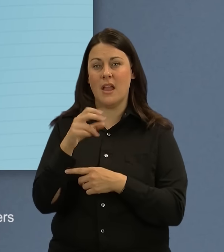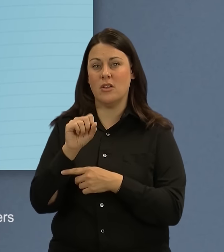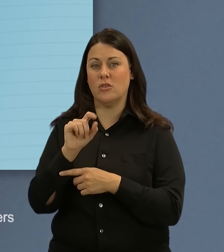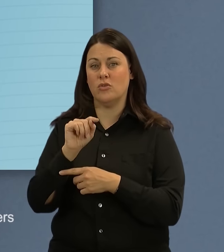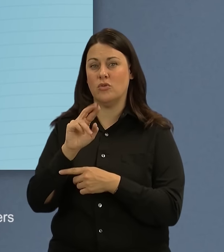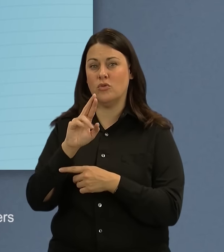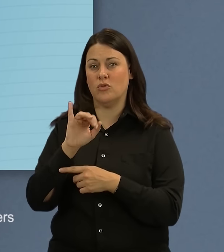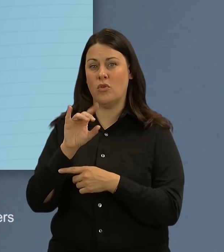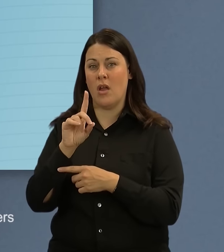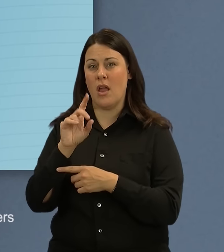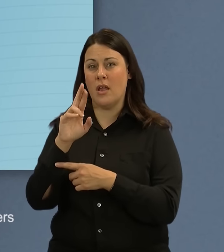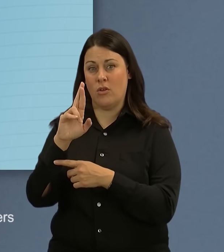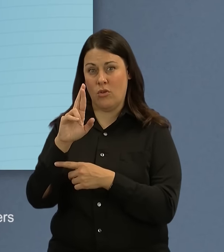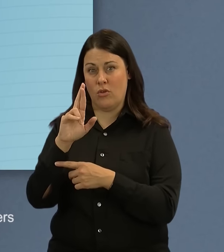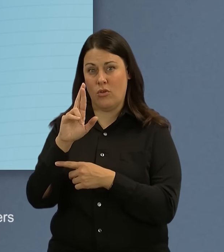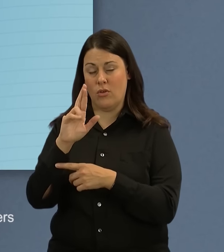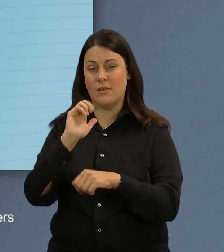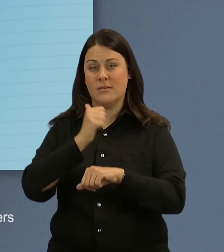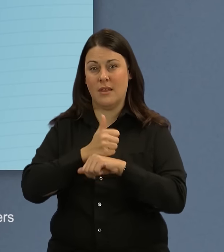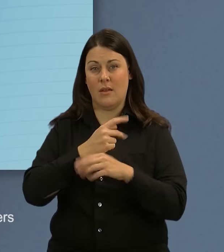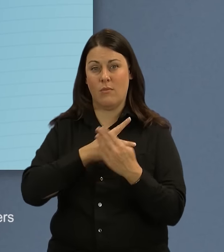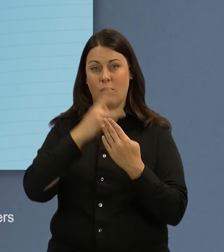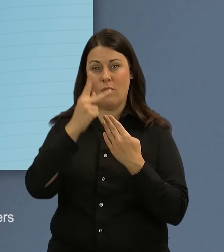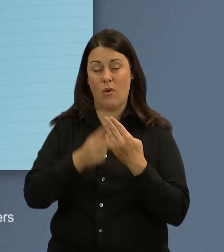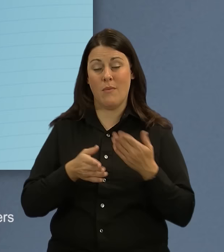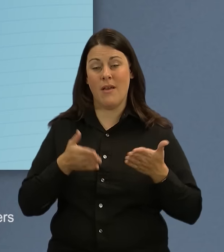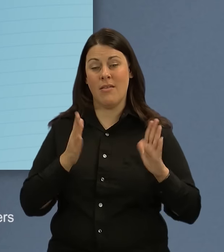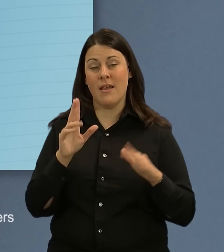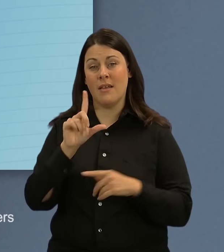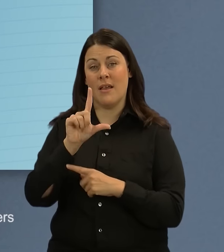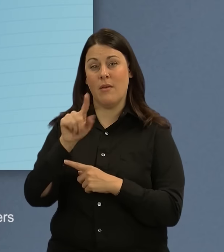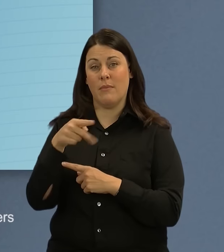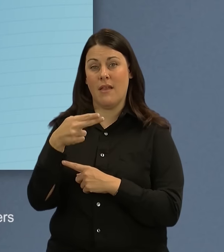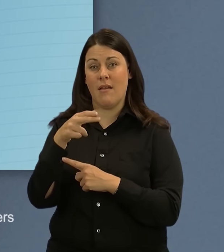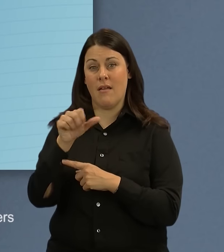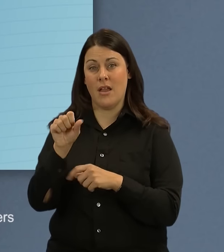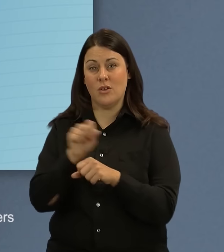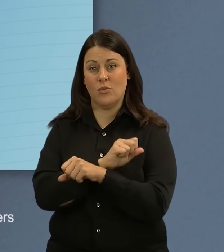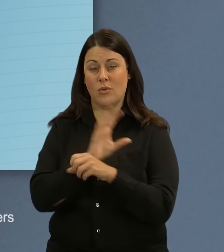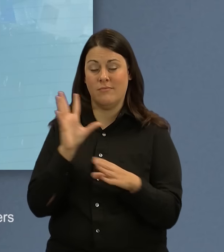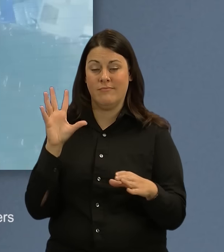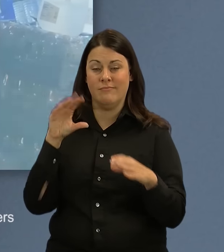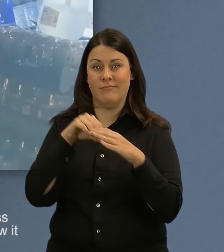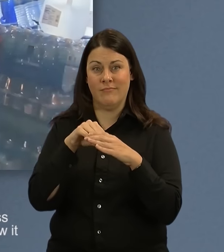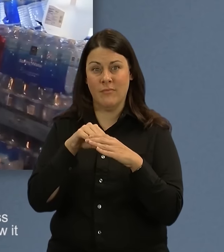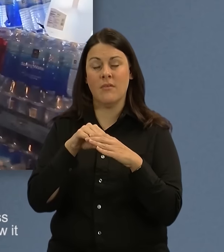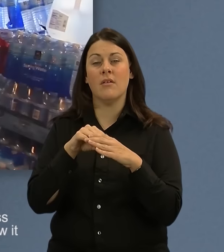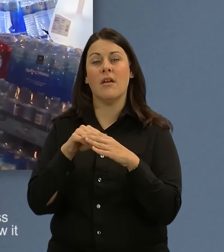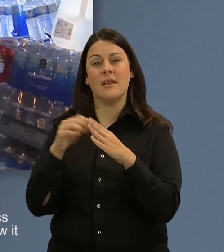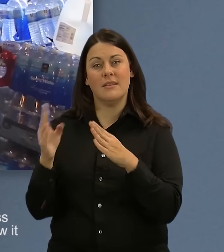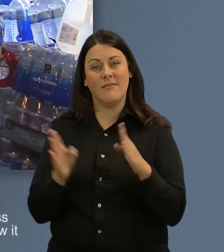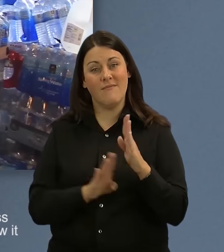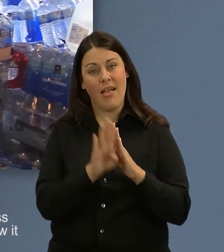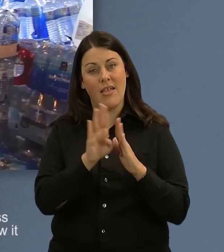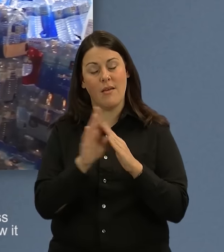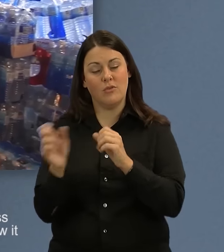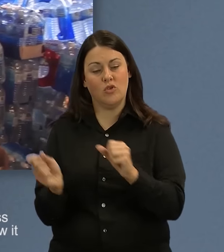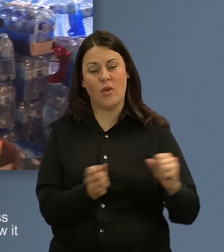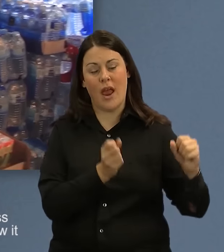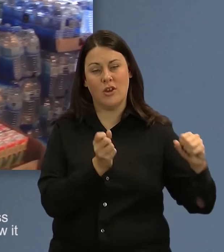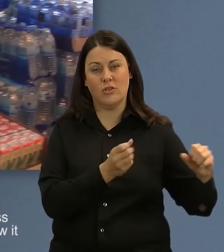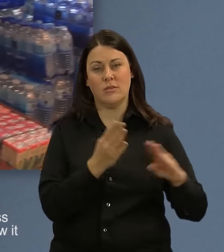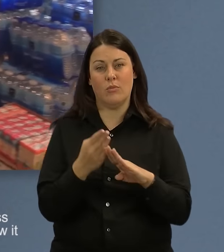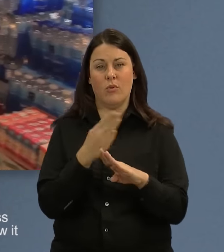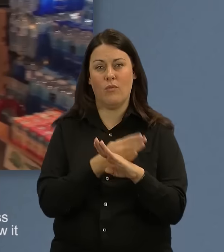workers to actively participate in developing strategies for future disaster recovery. This ensures that recovery